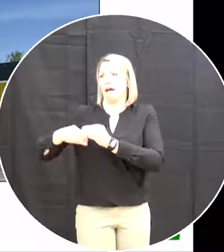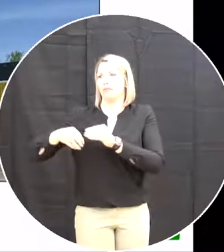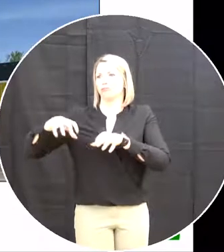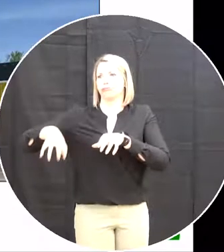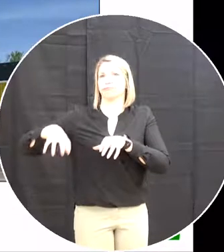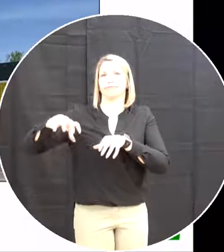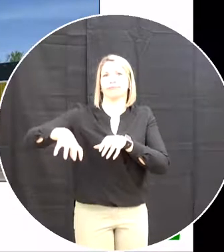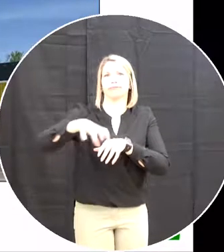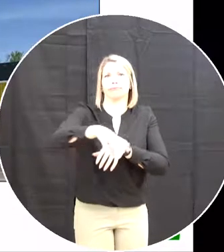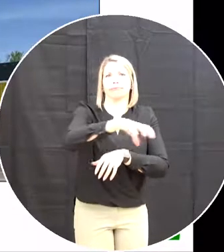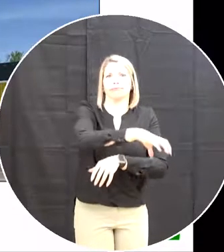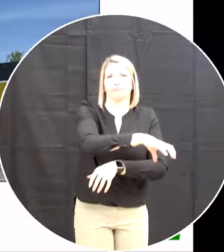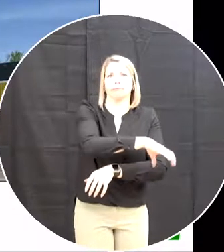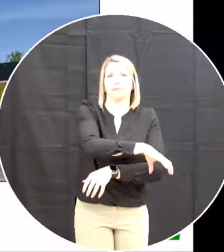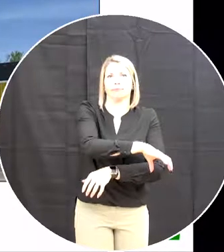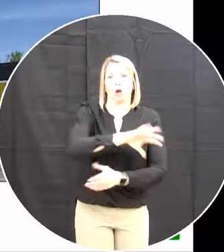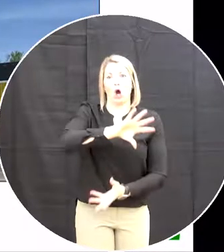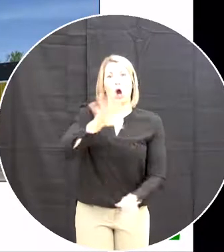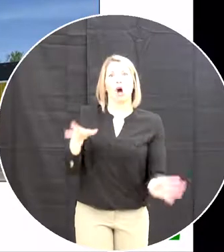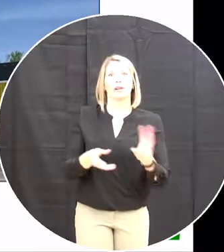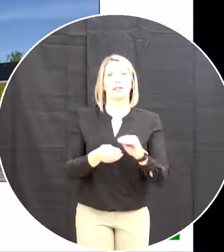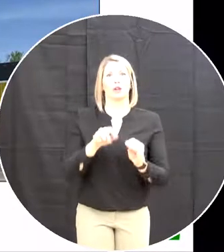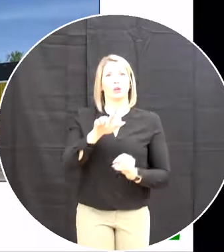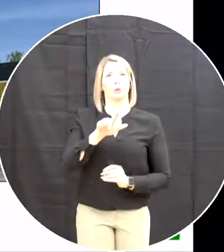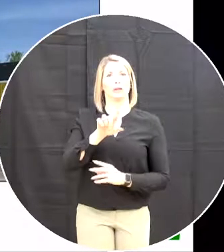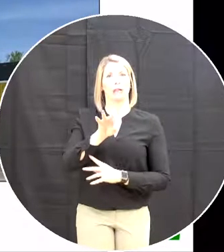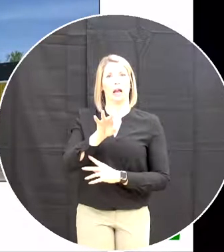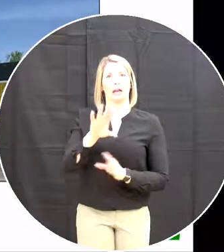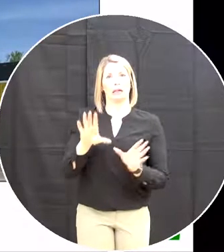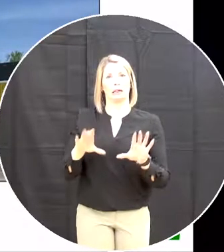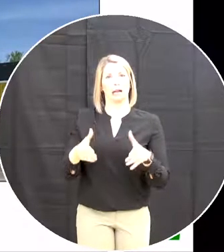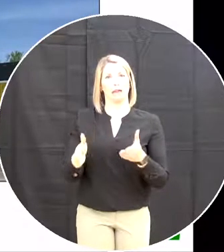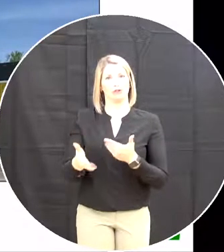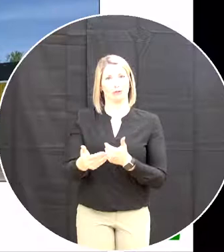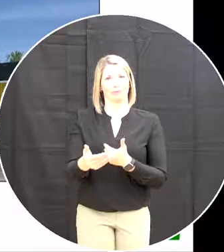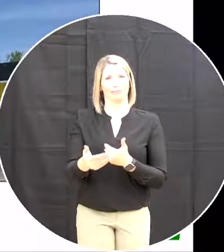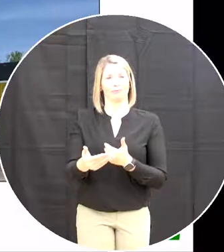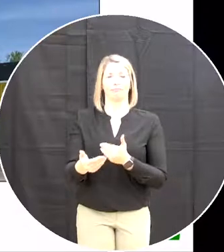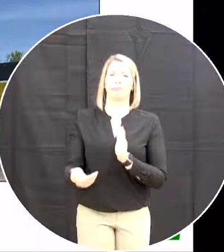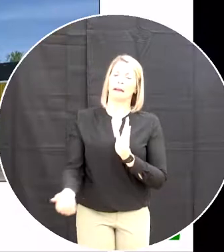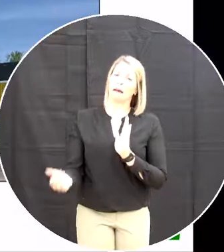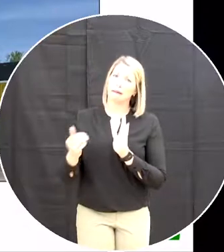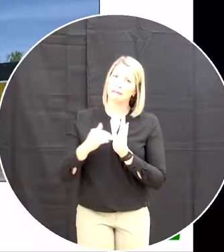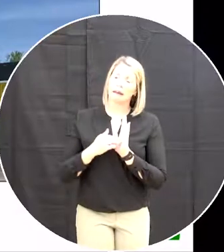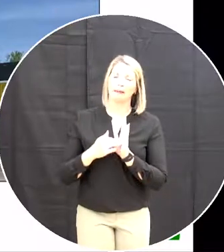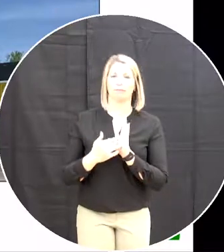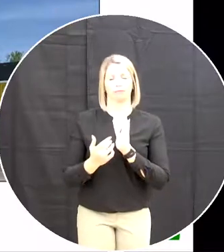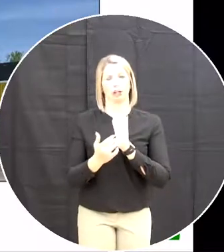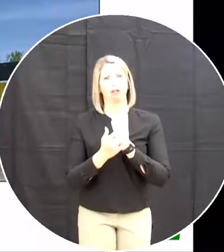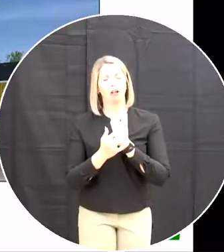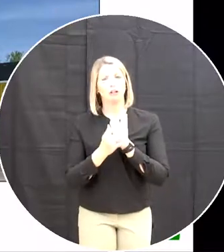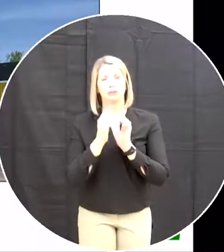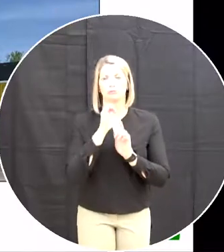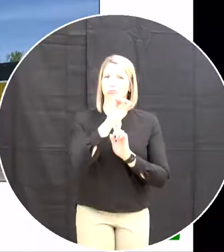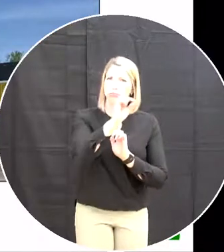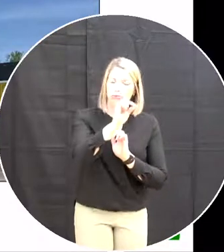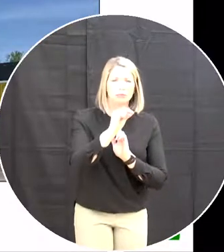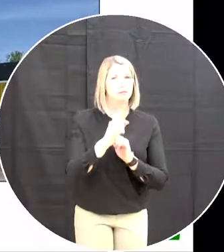So you've got your 29 classrooms And all of the modern facilities associated with new schools